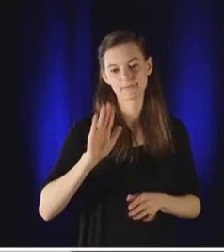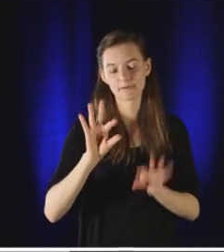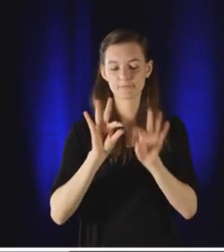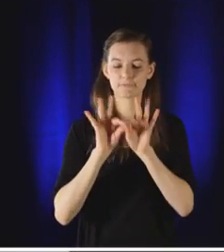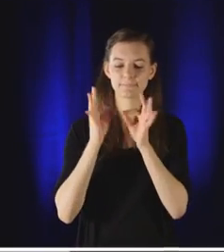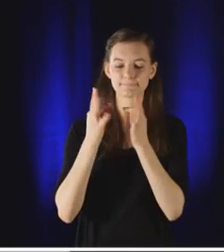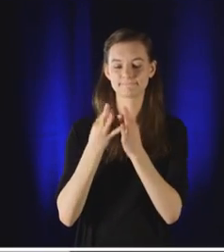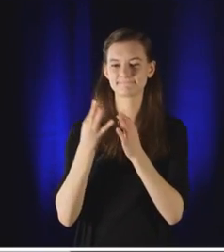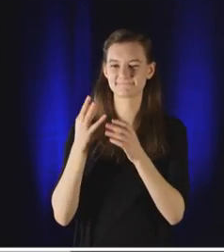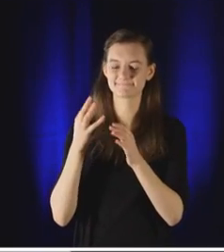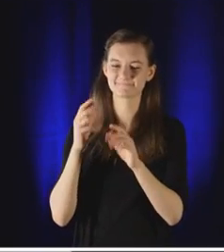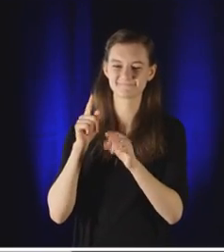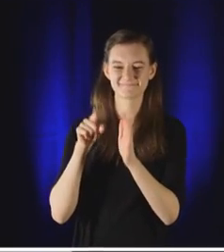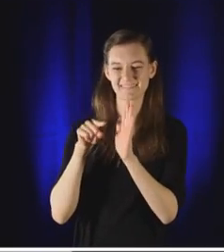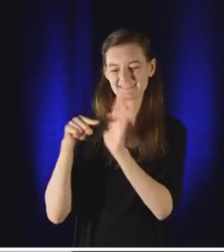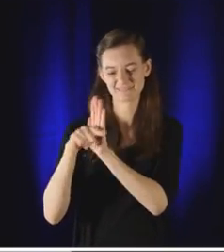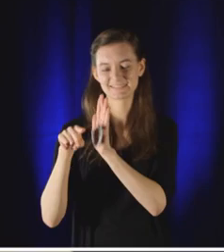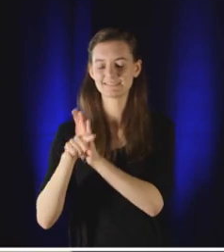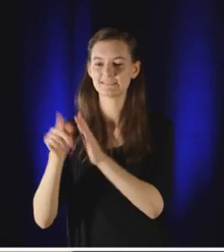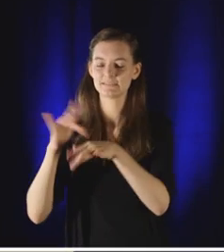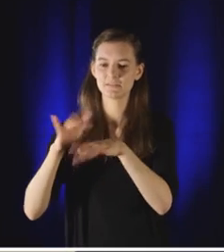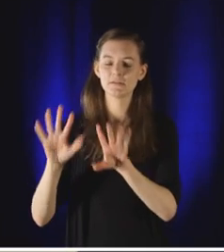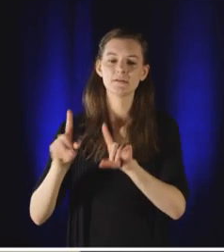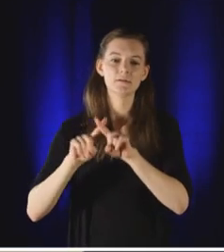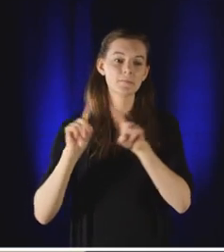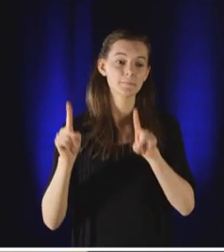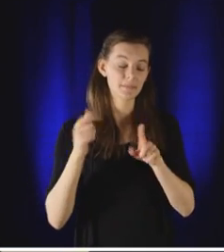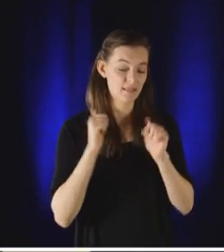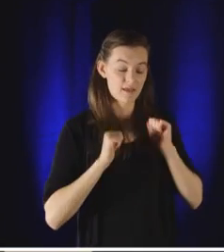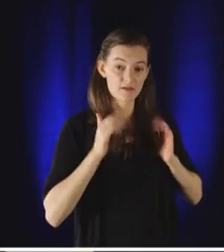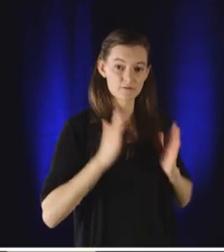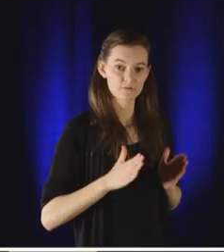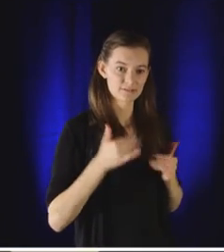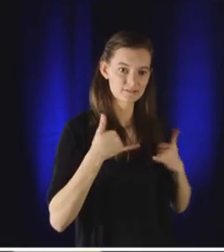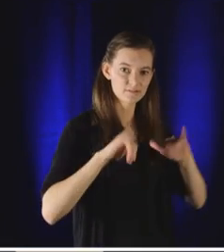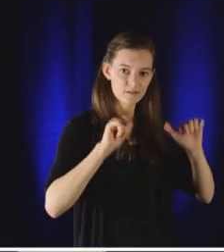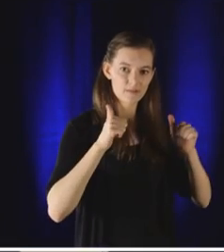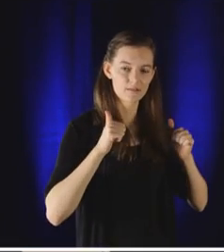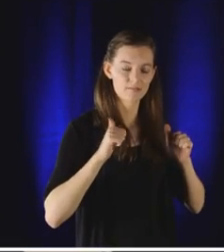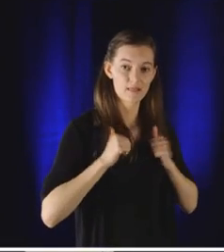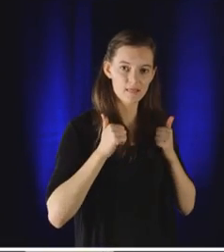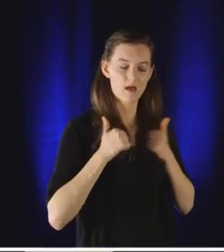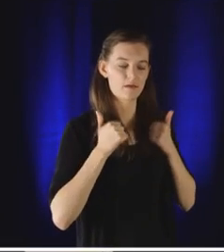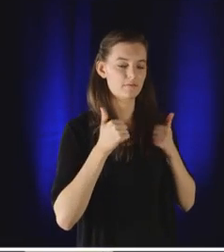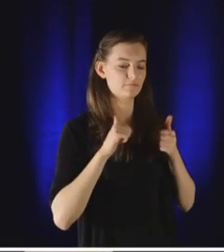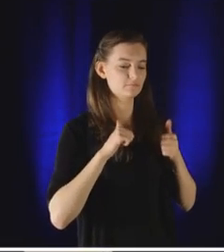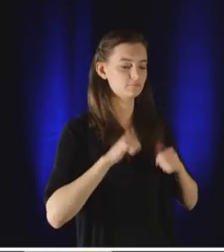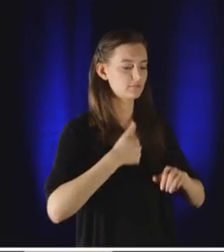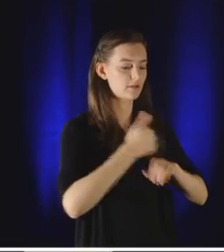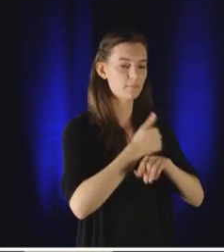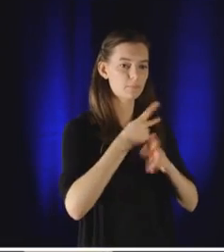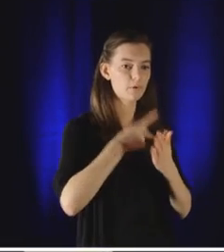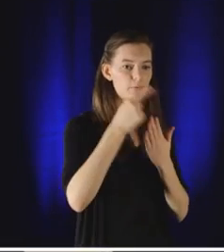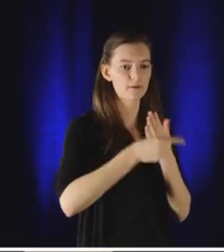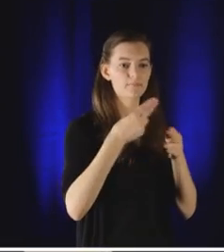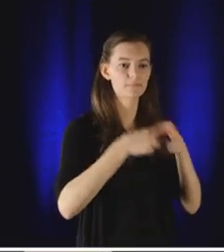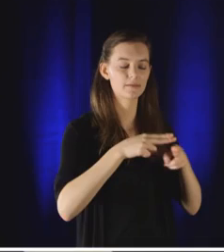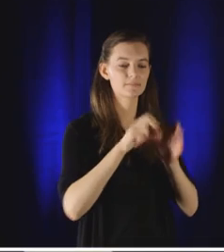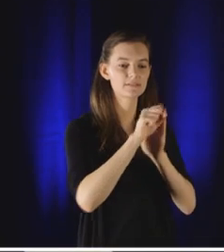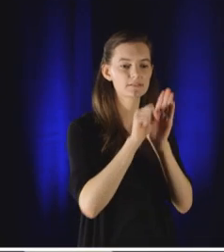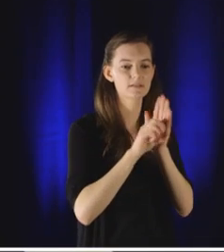of Iraq, whose family members have been killed by ISIS, have started a weekly comedy series called The State of Myths.